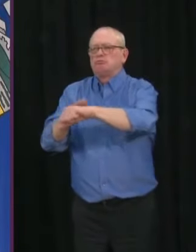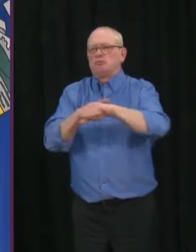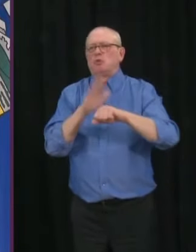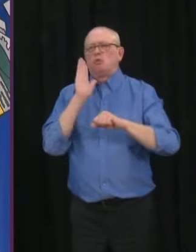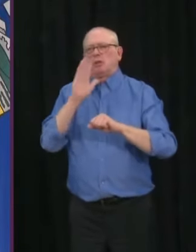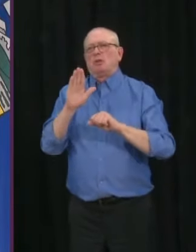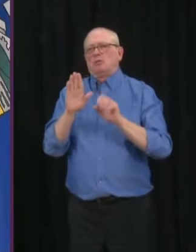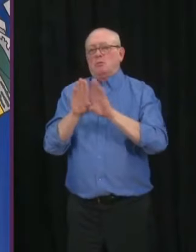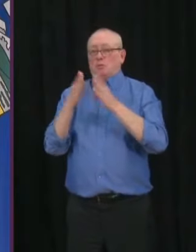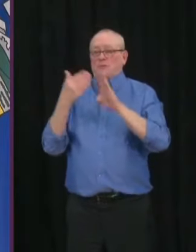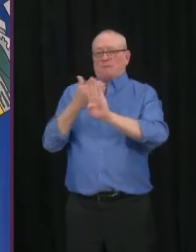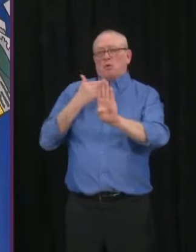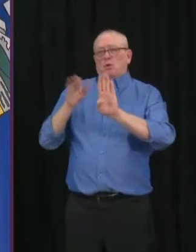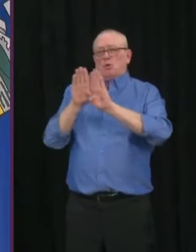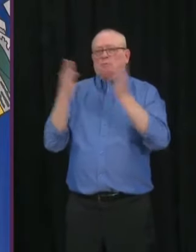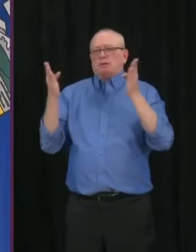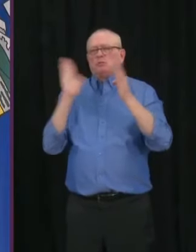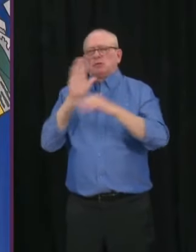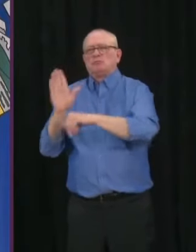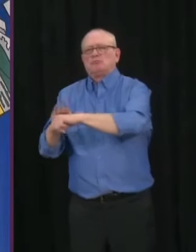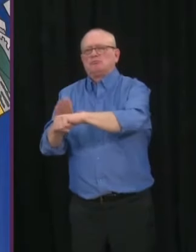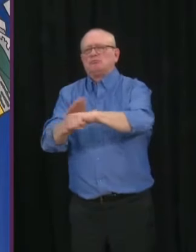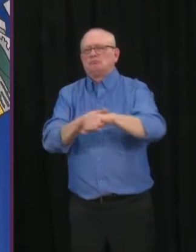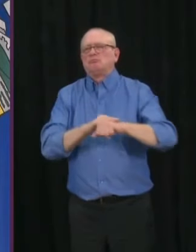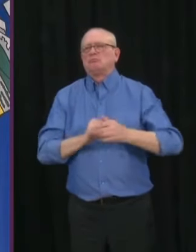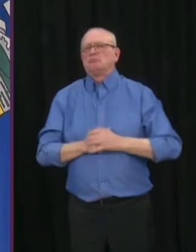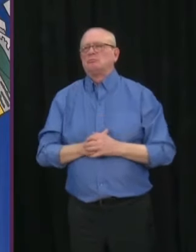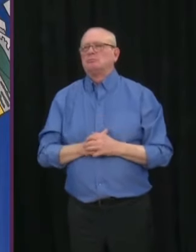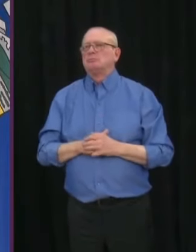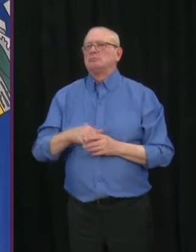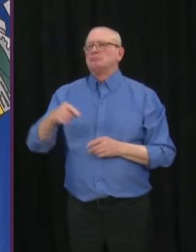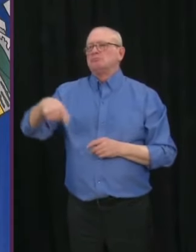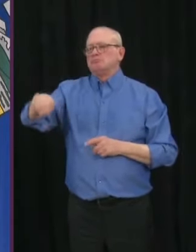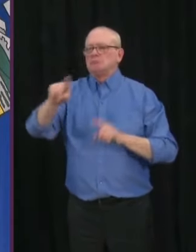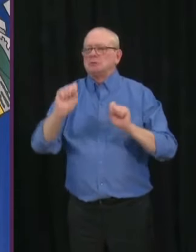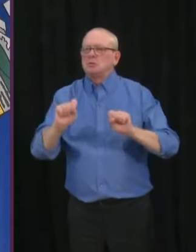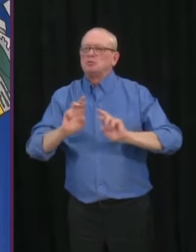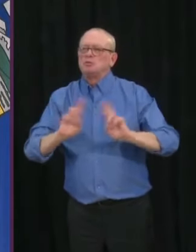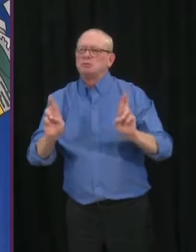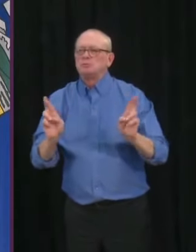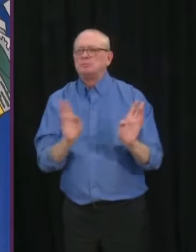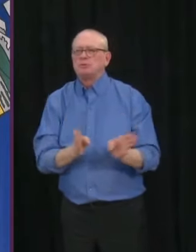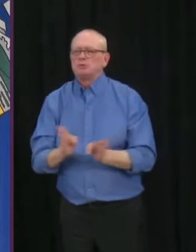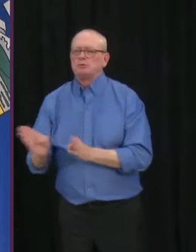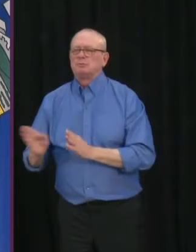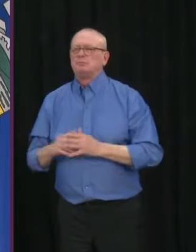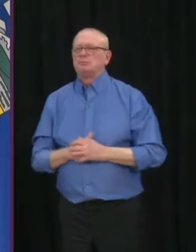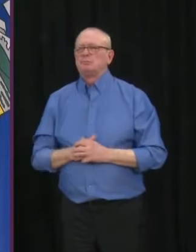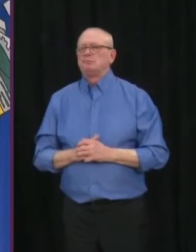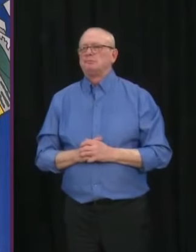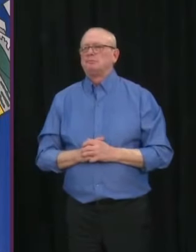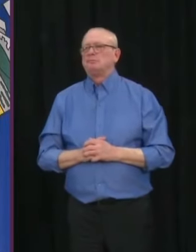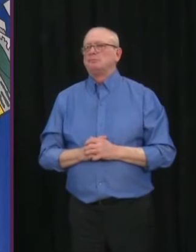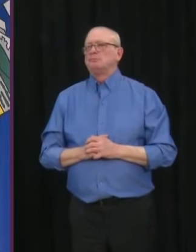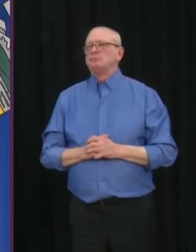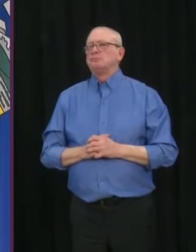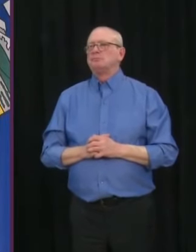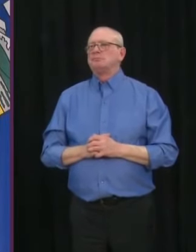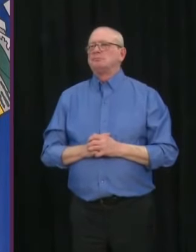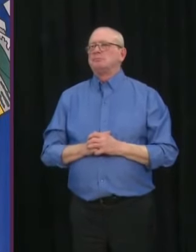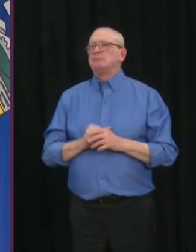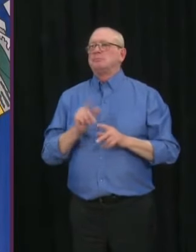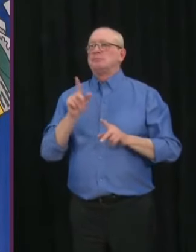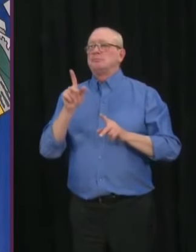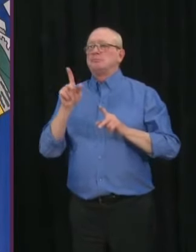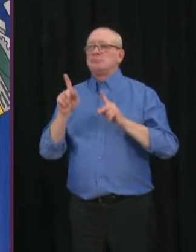restaurants and coffee shops. What do we say to people who are critical of this is, look, this is us continuing to